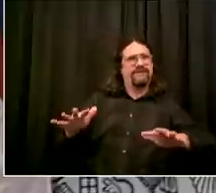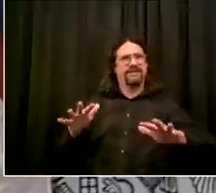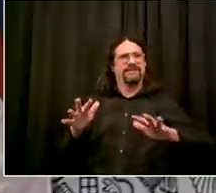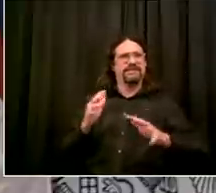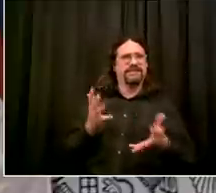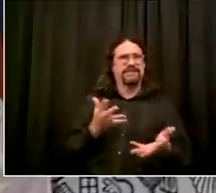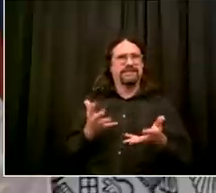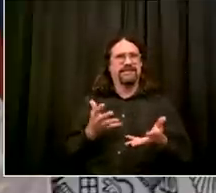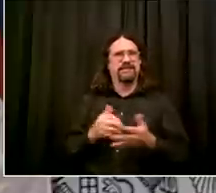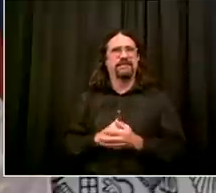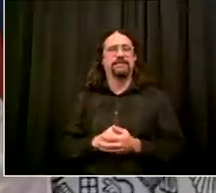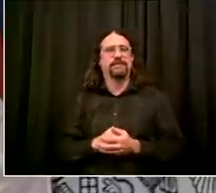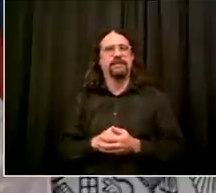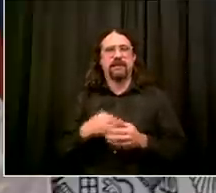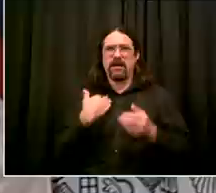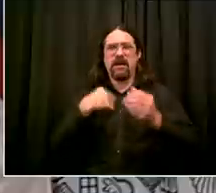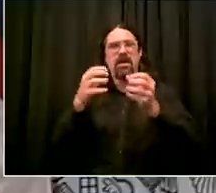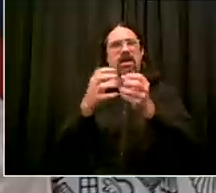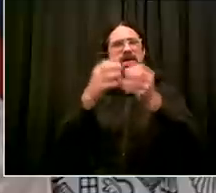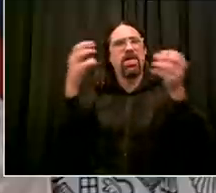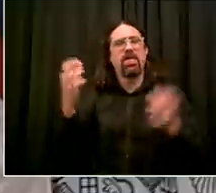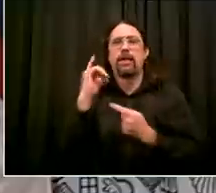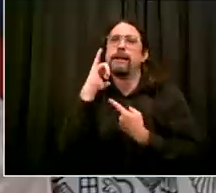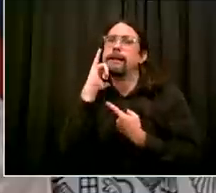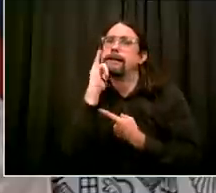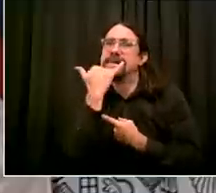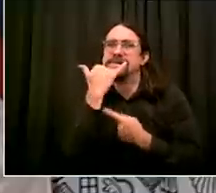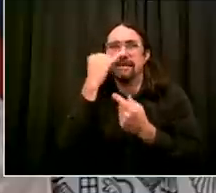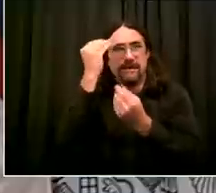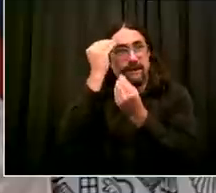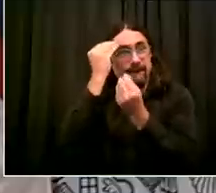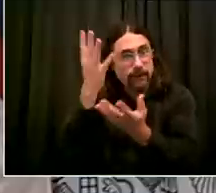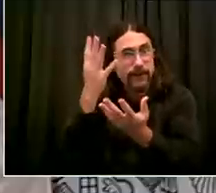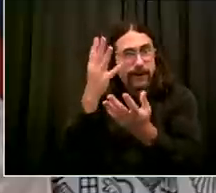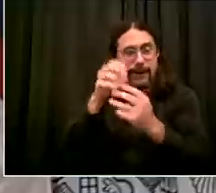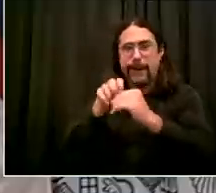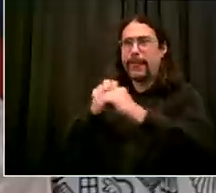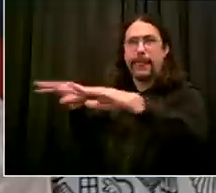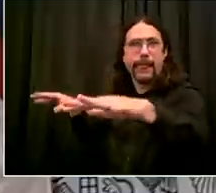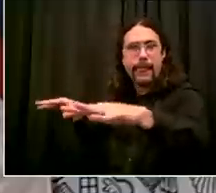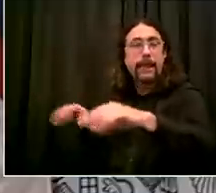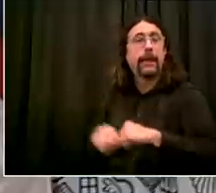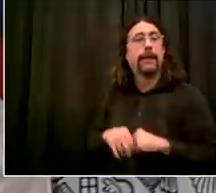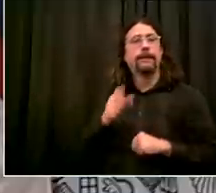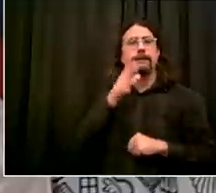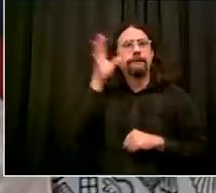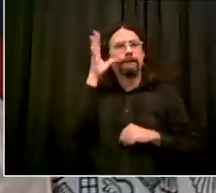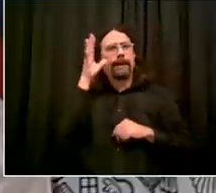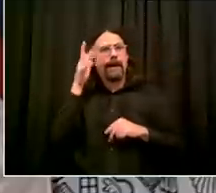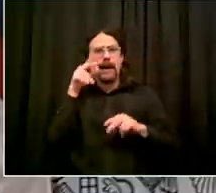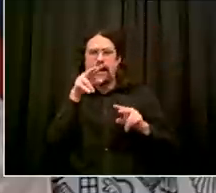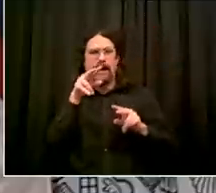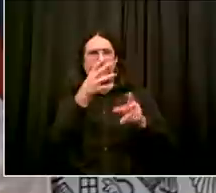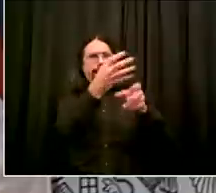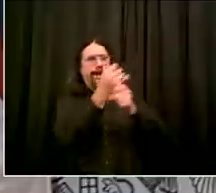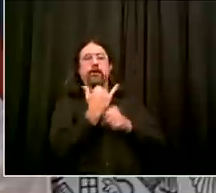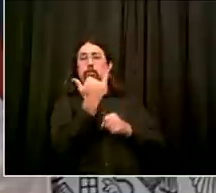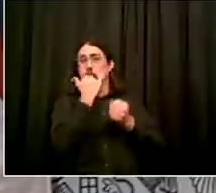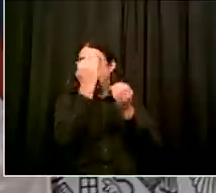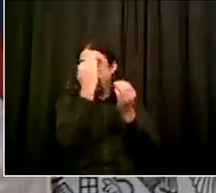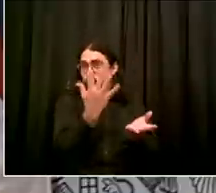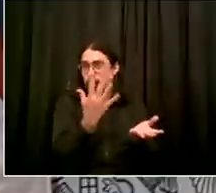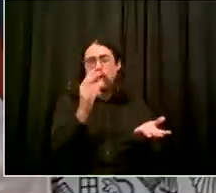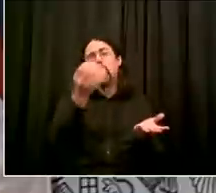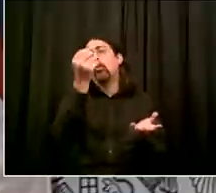apprehensive but I think what you're seeing now is parents watching carefully and wanting to see